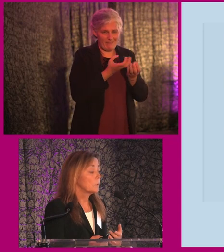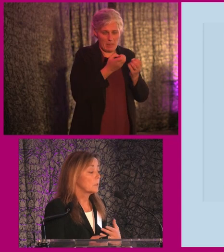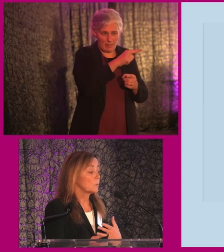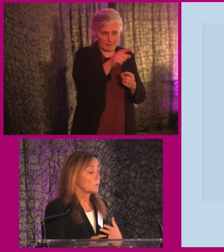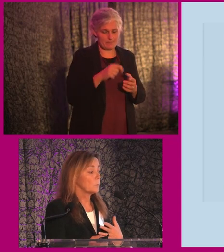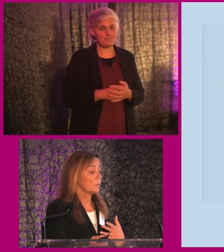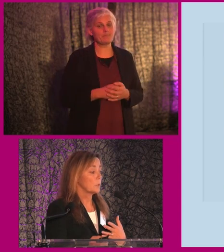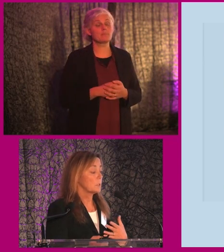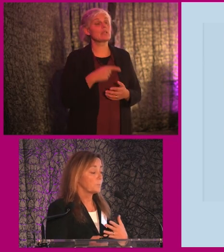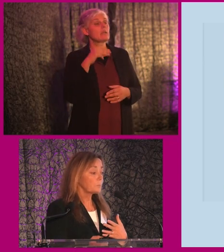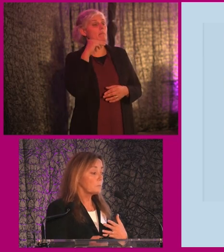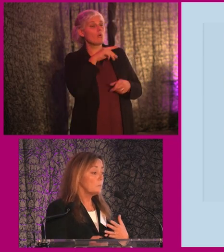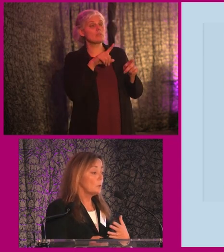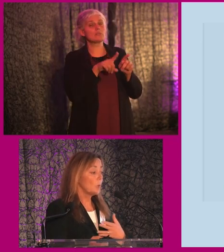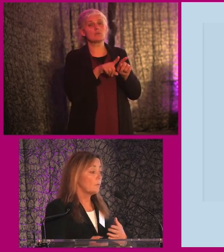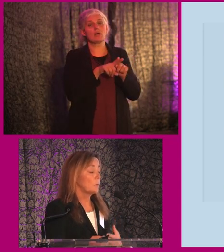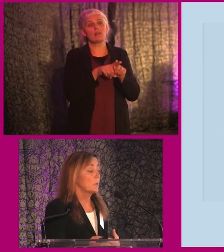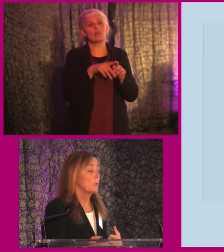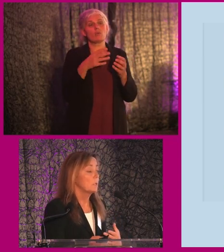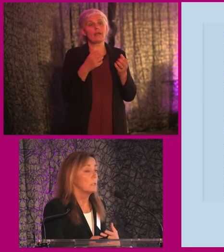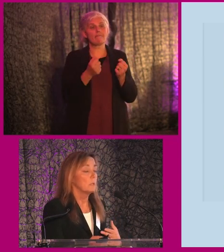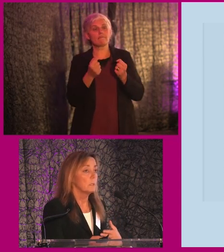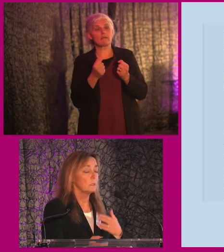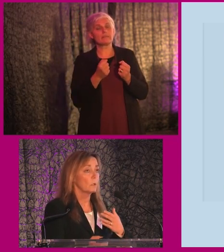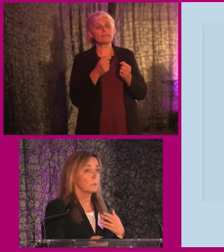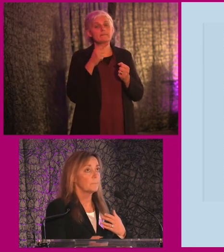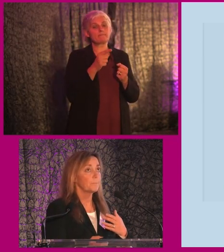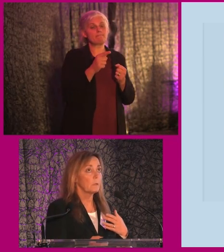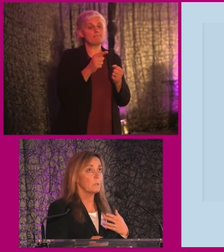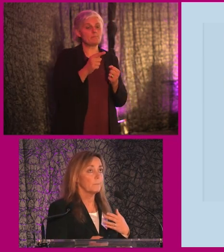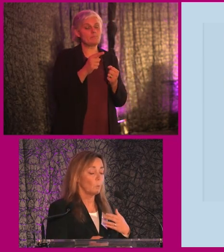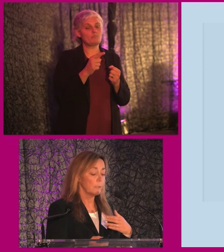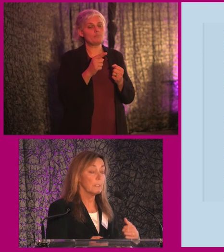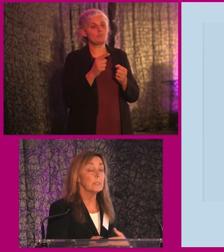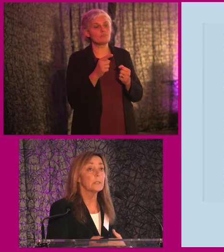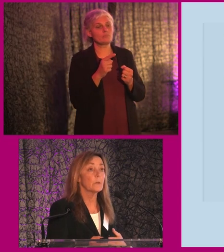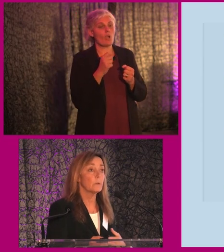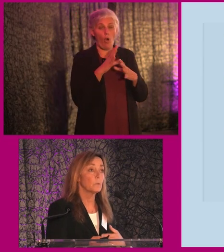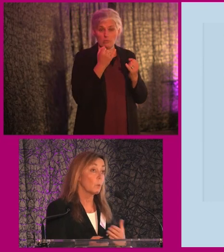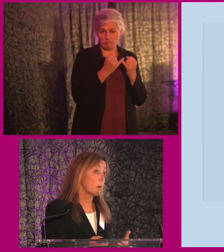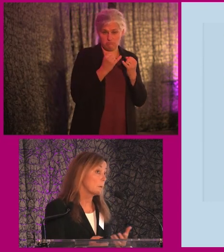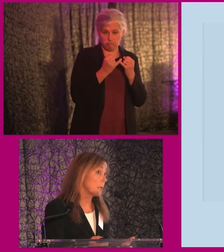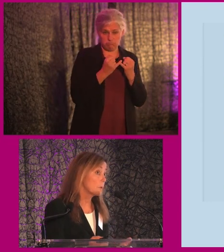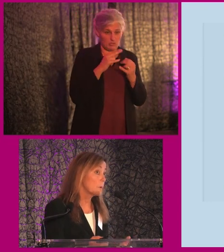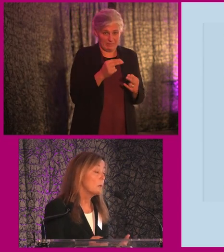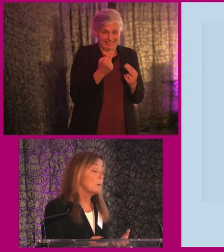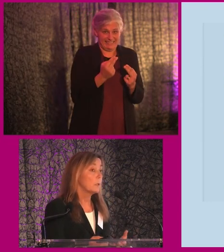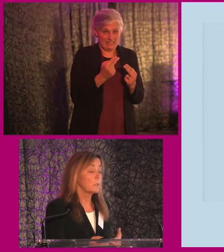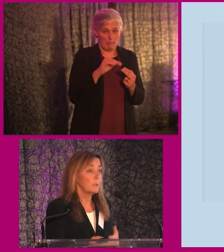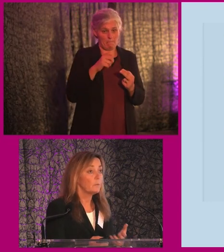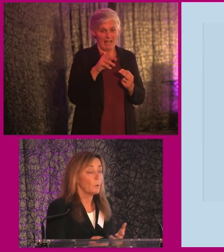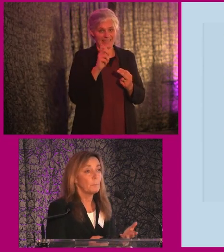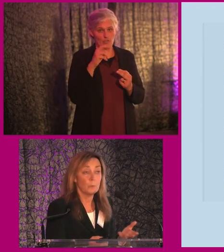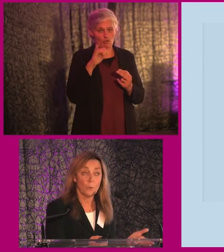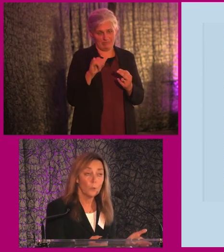But it's also important we have found that this is not all these details are not required and mandatory. But